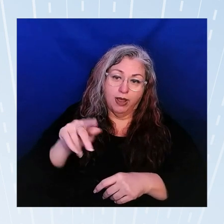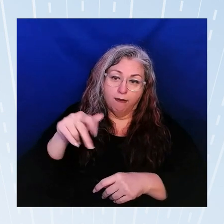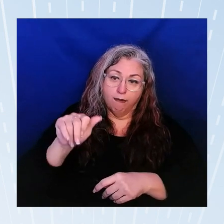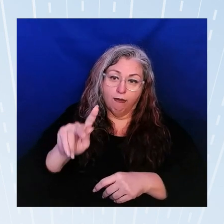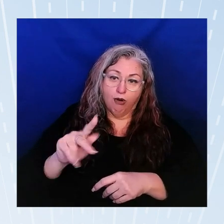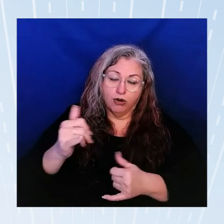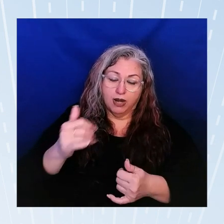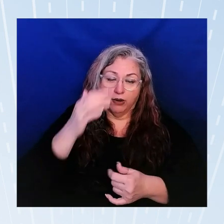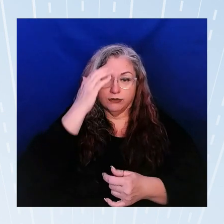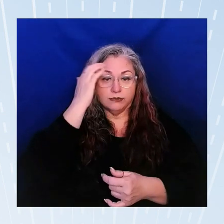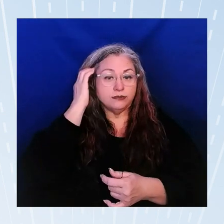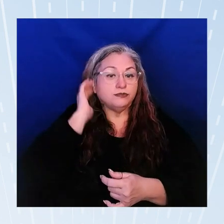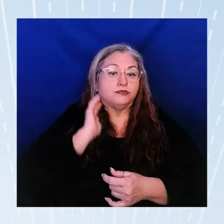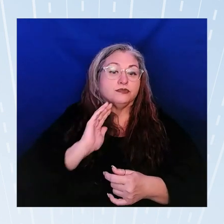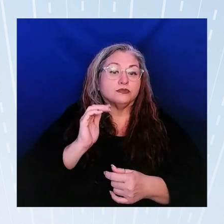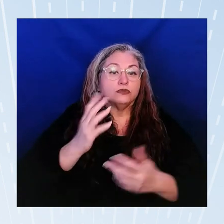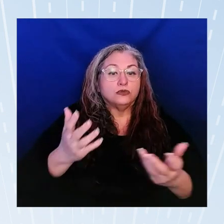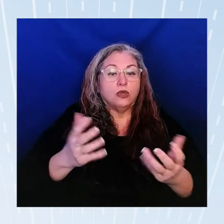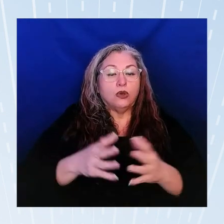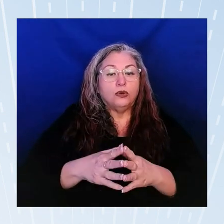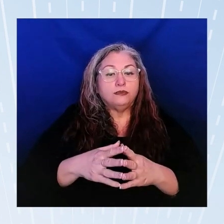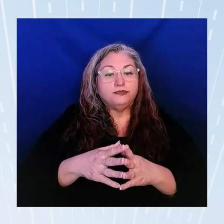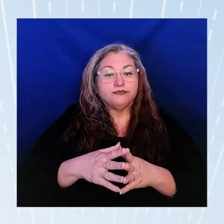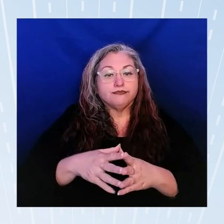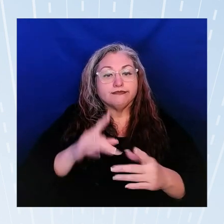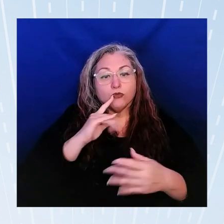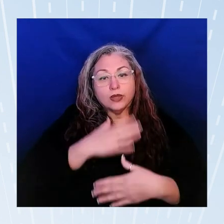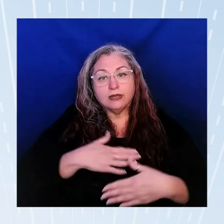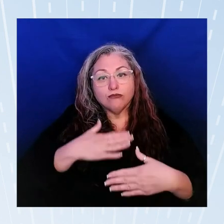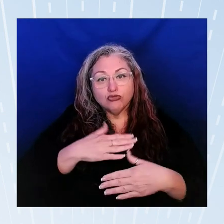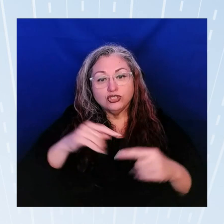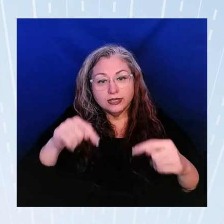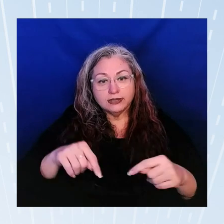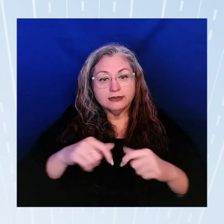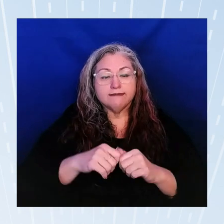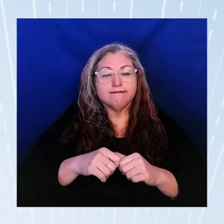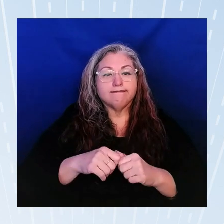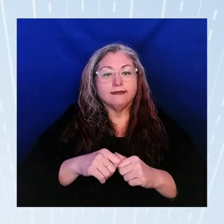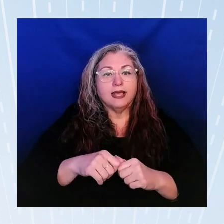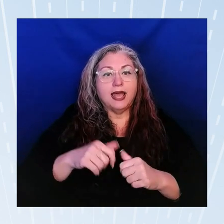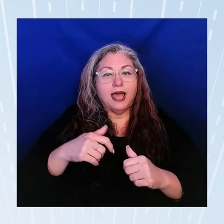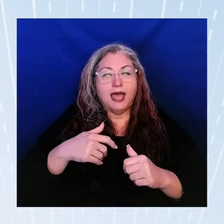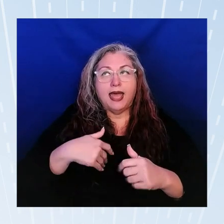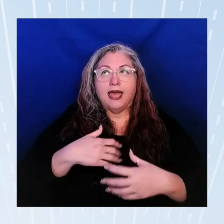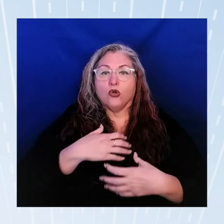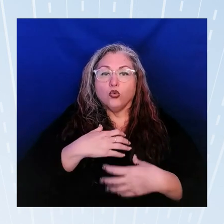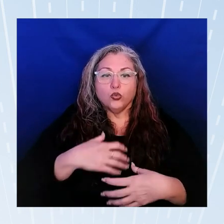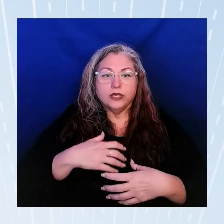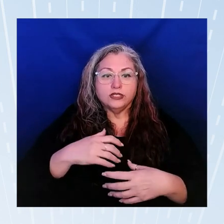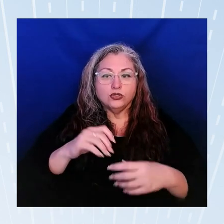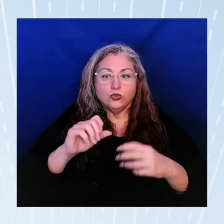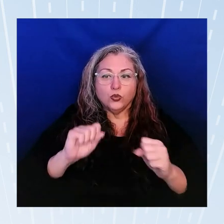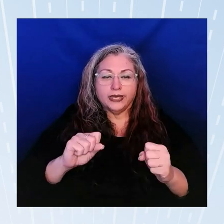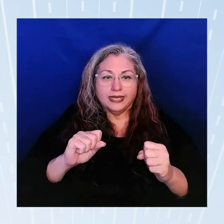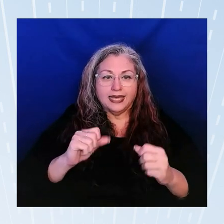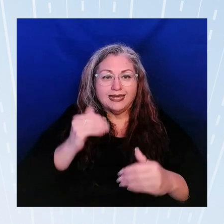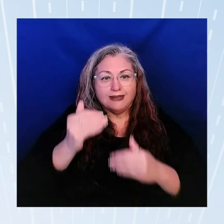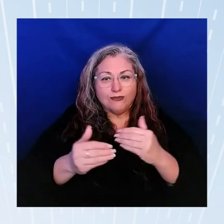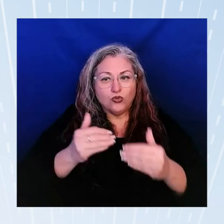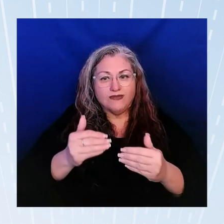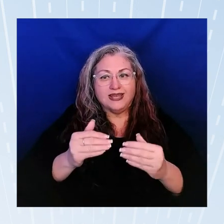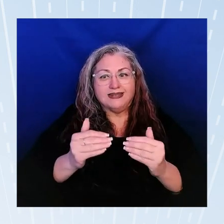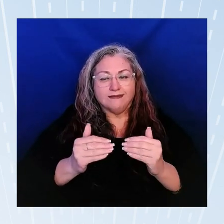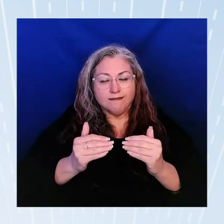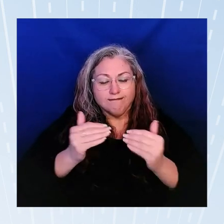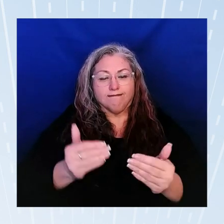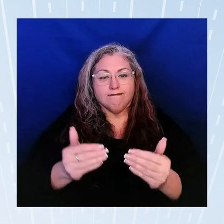so I just I appreciate this I just I just wish that we could move it a little bit further in